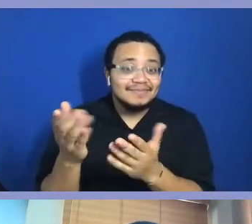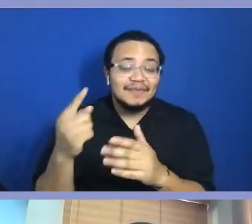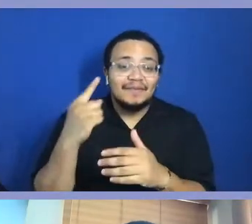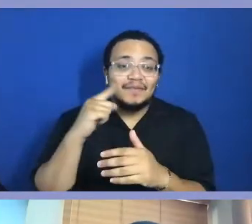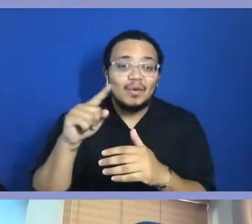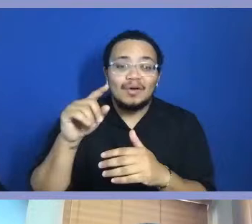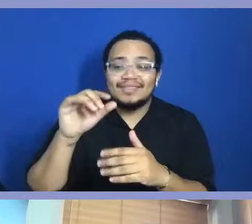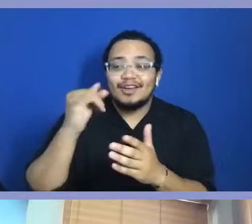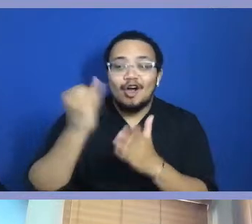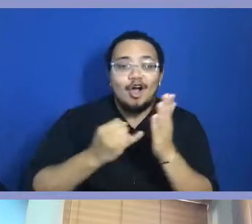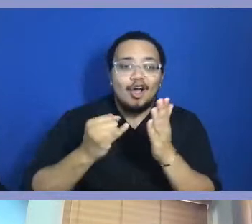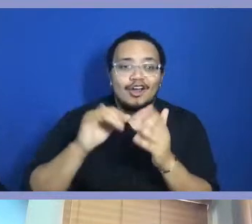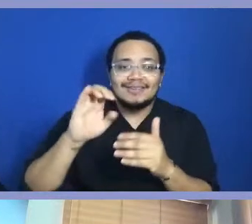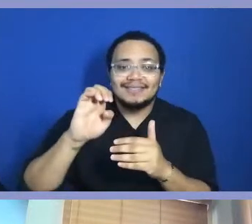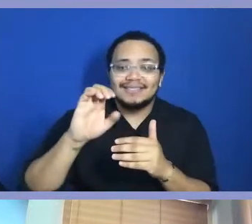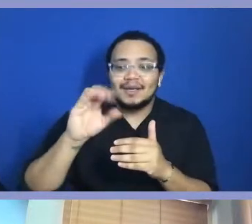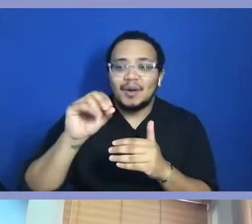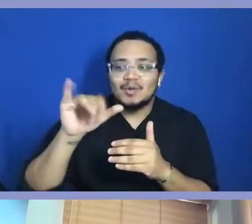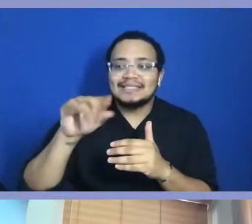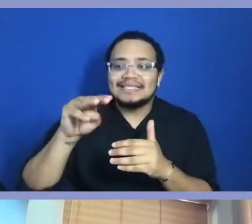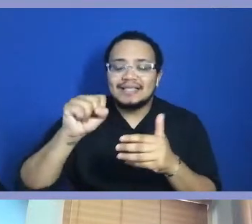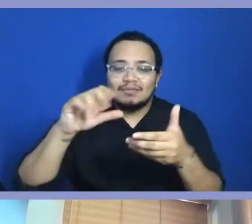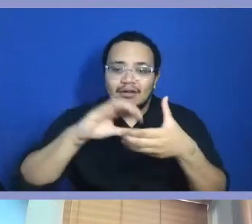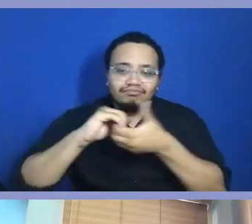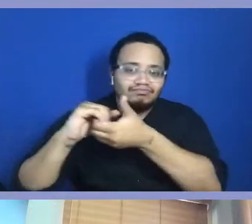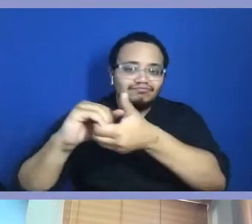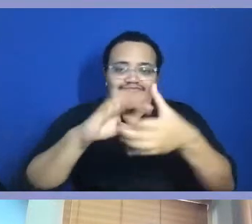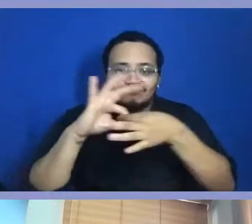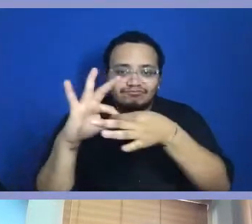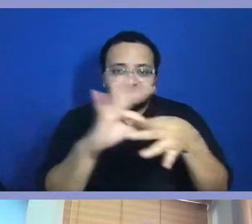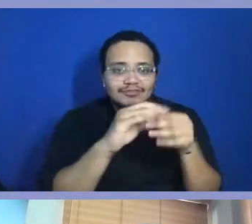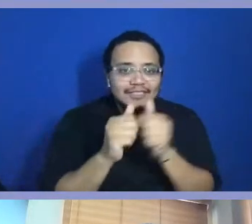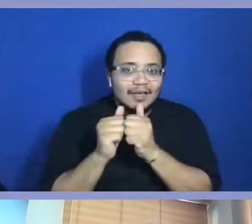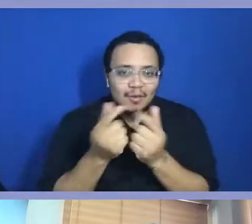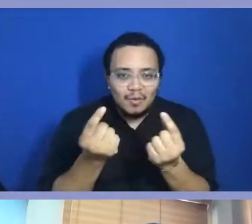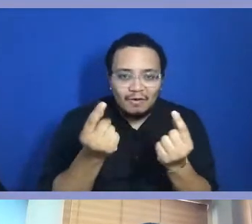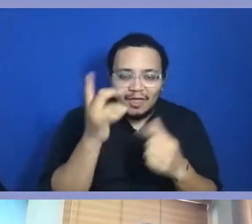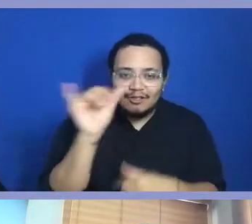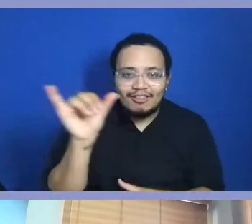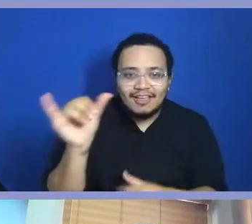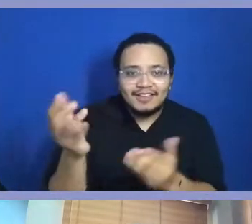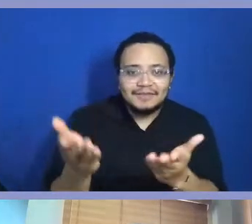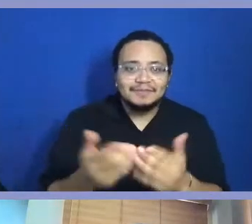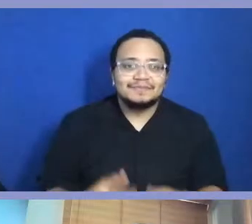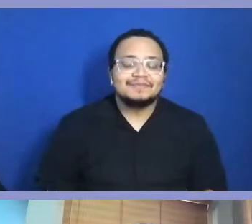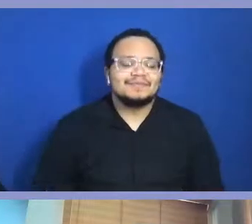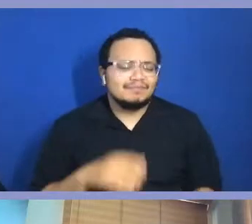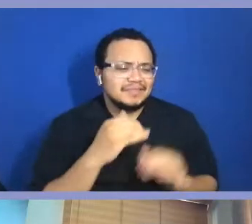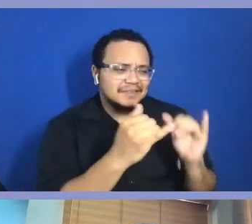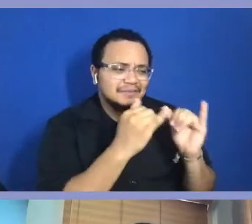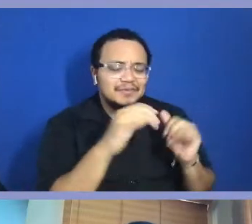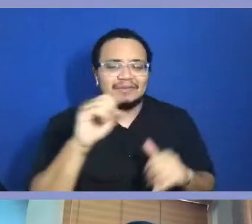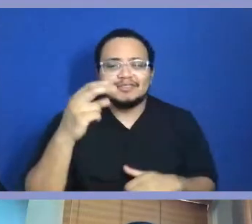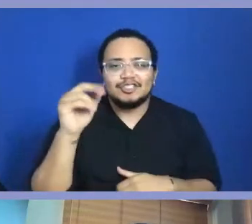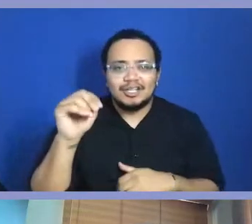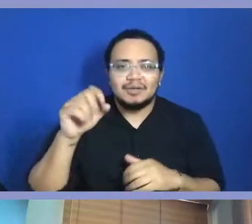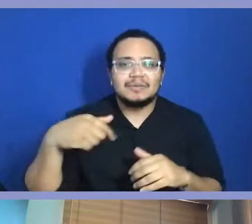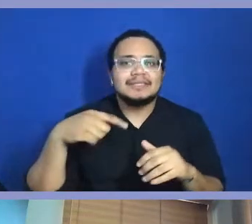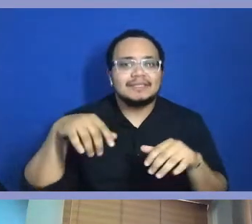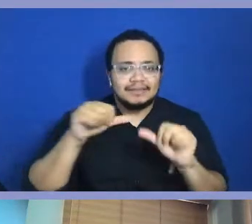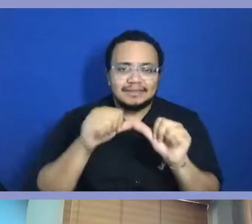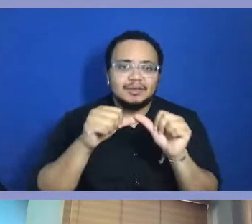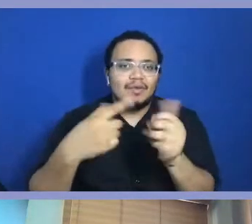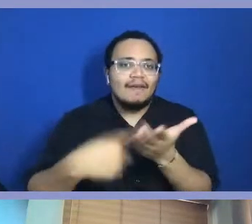ecosystems? Yeah, think piggybacking off what Ms. Sharon is saying, you know, we need to continue the conversations. We need to have the conversations.